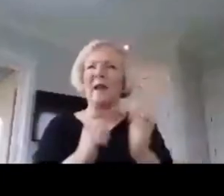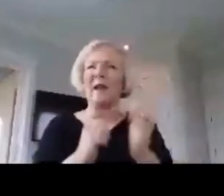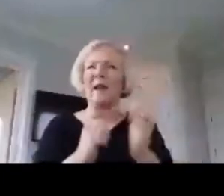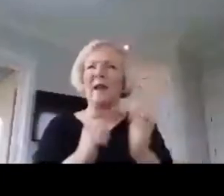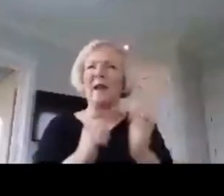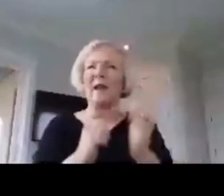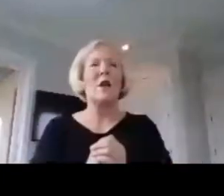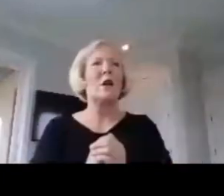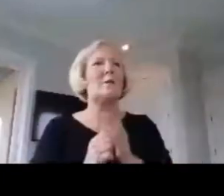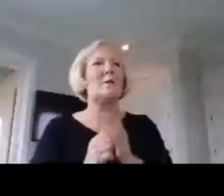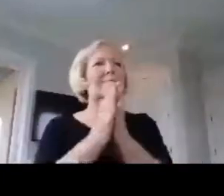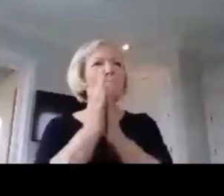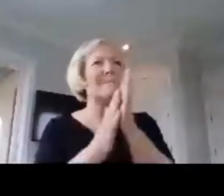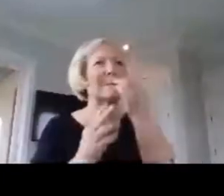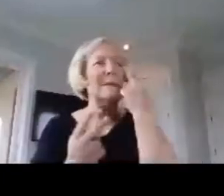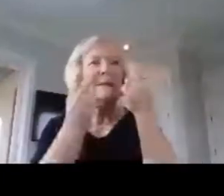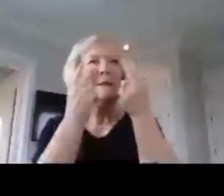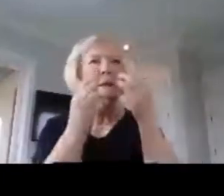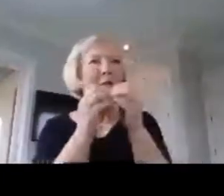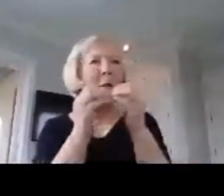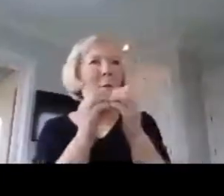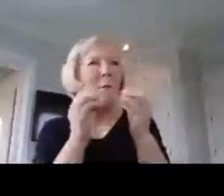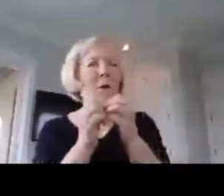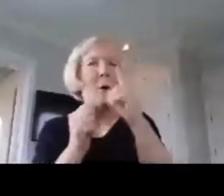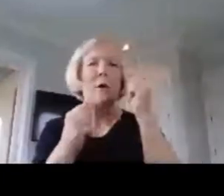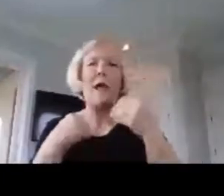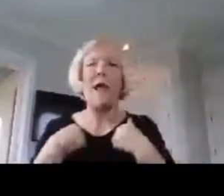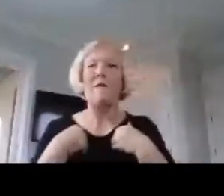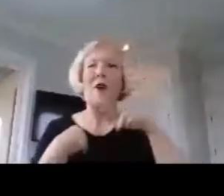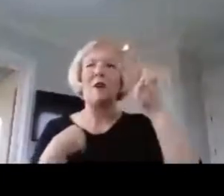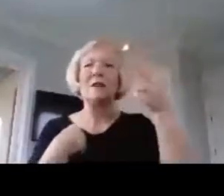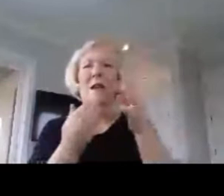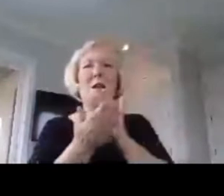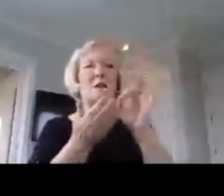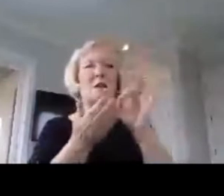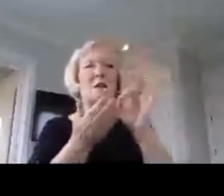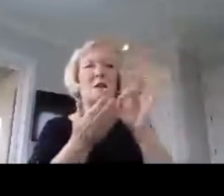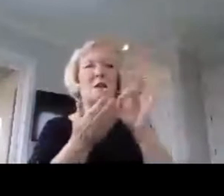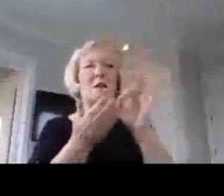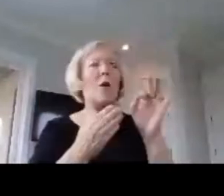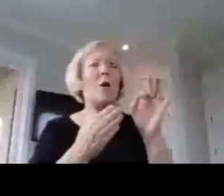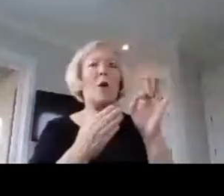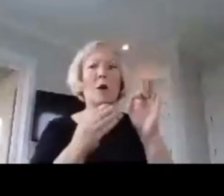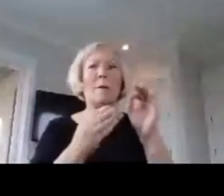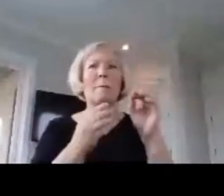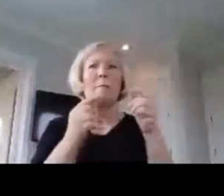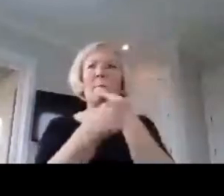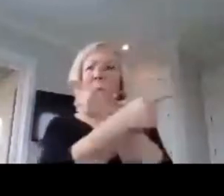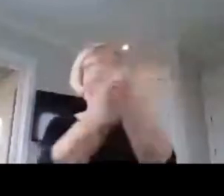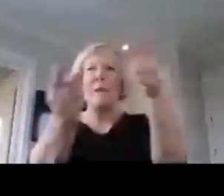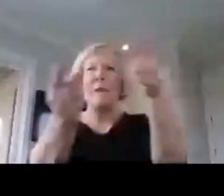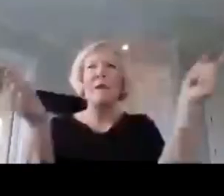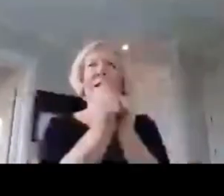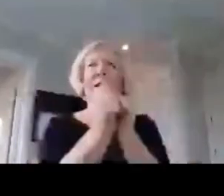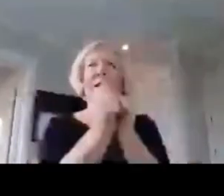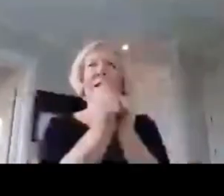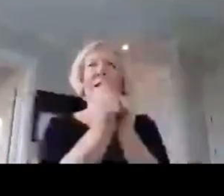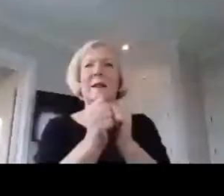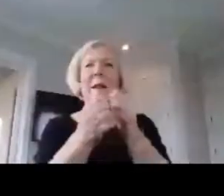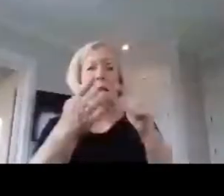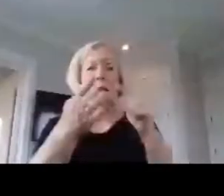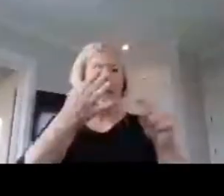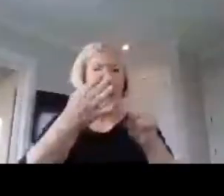distinction when we have our unusual second score release in late February. These 82 MBCTs